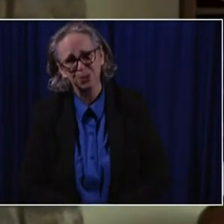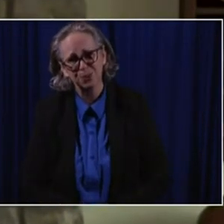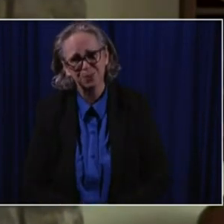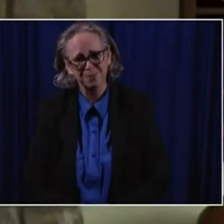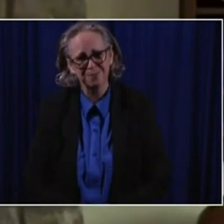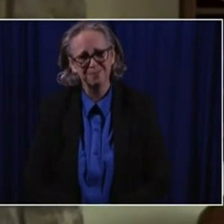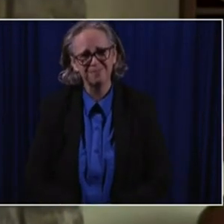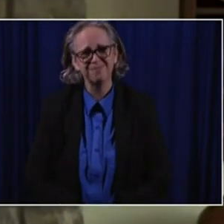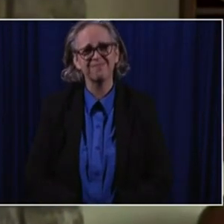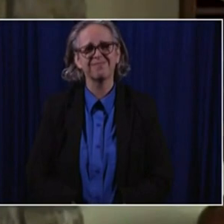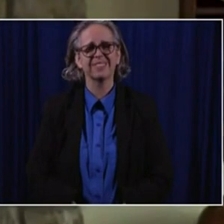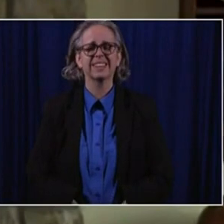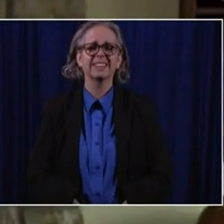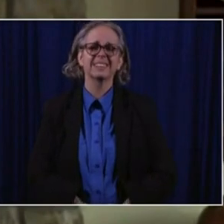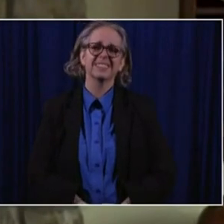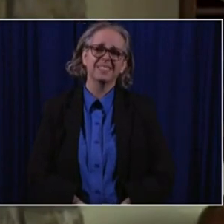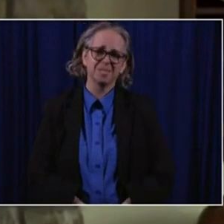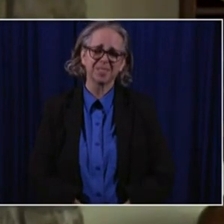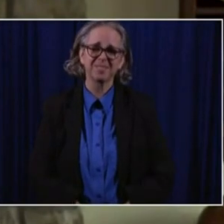much.